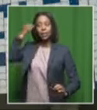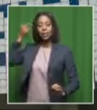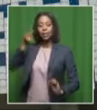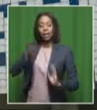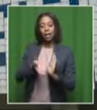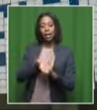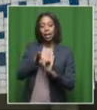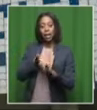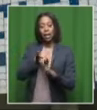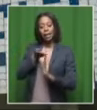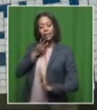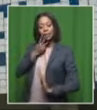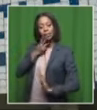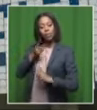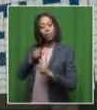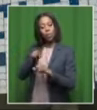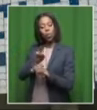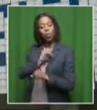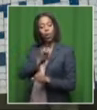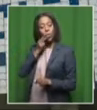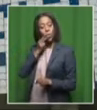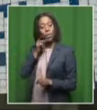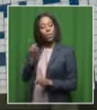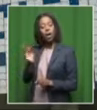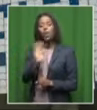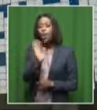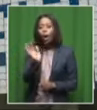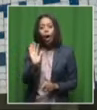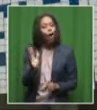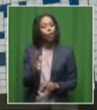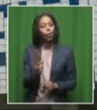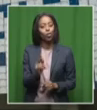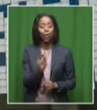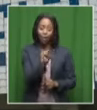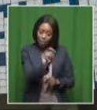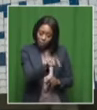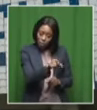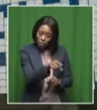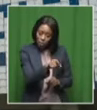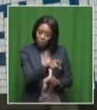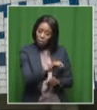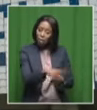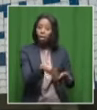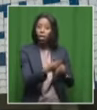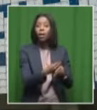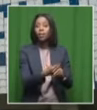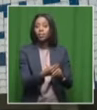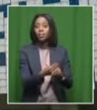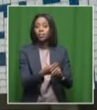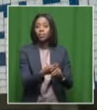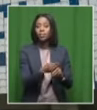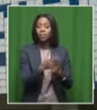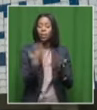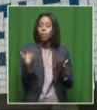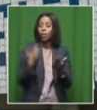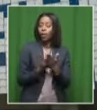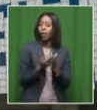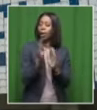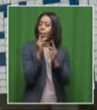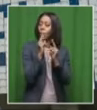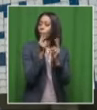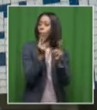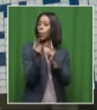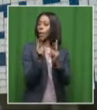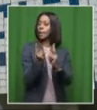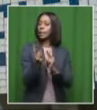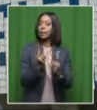increase in smoking is related to cigarettes, but it's actually Obli that is adding to that increase that we've observed in recent times. So